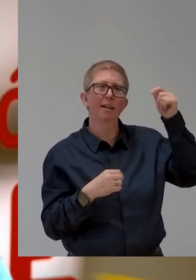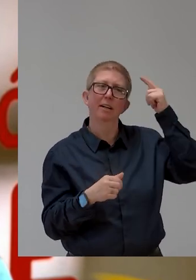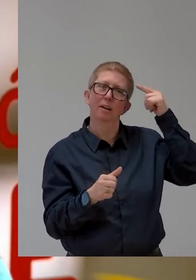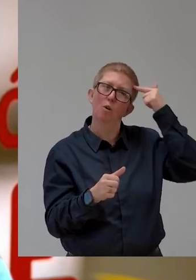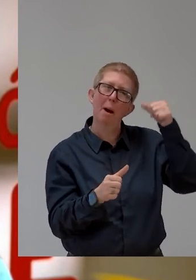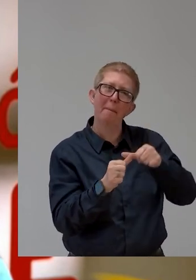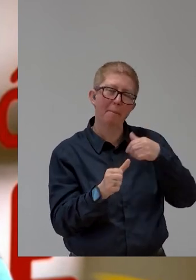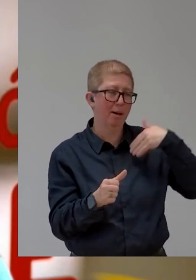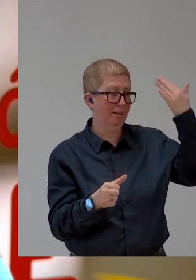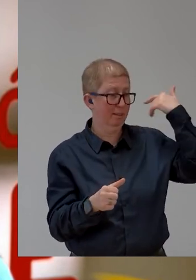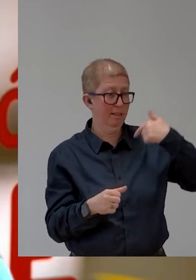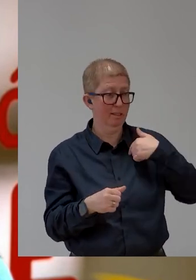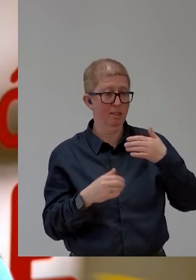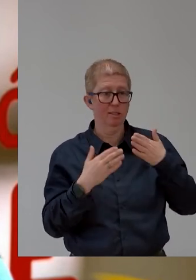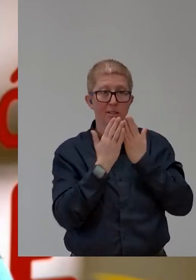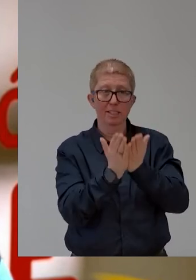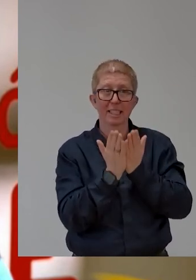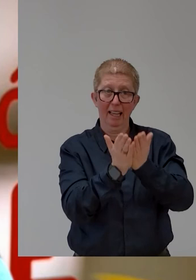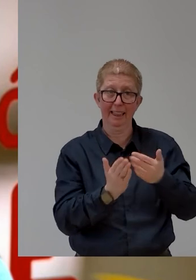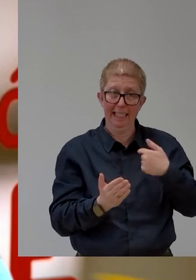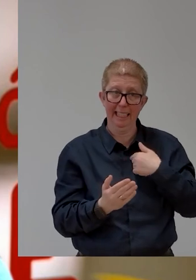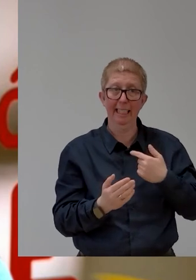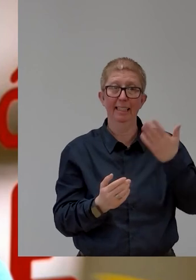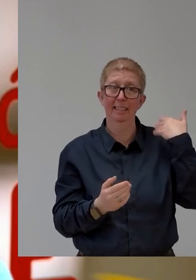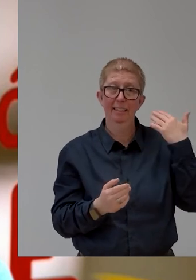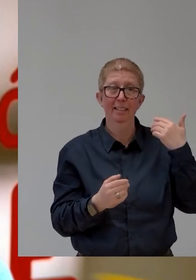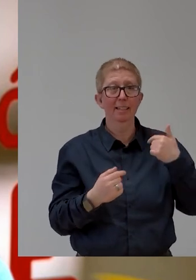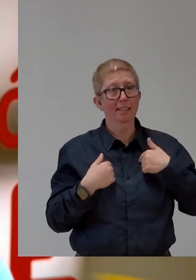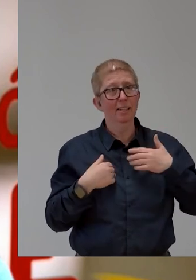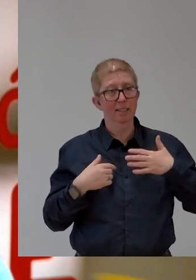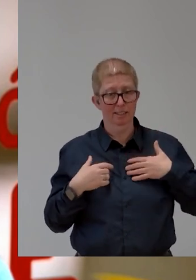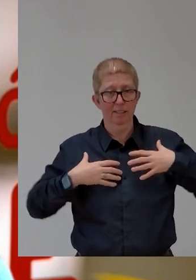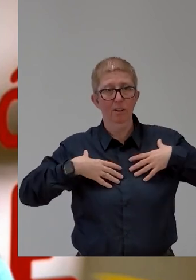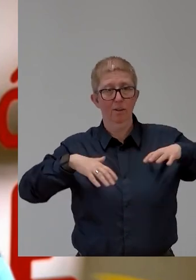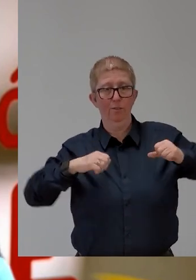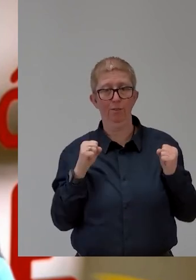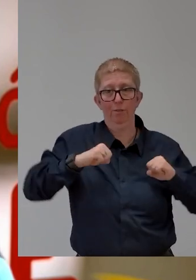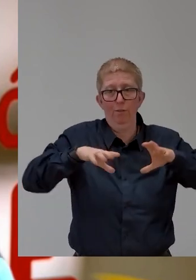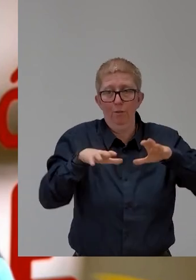occupational therapist, there was a book here called High Poor Food.